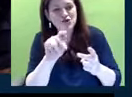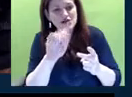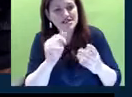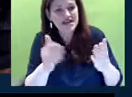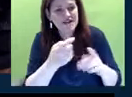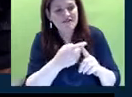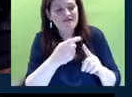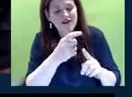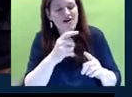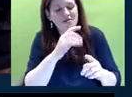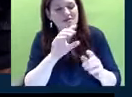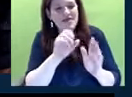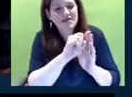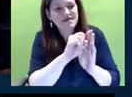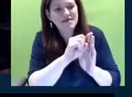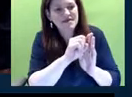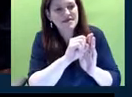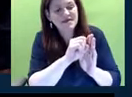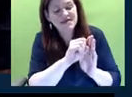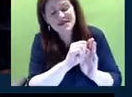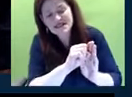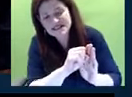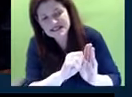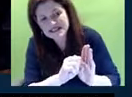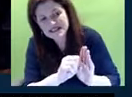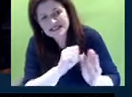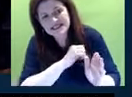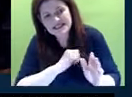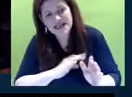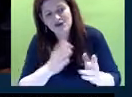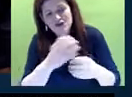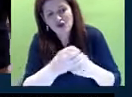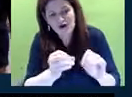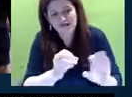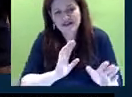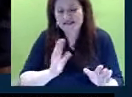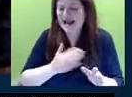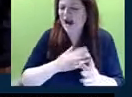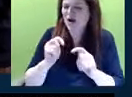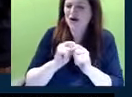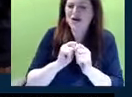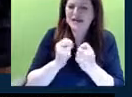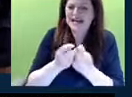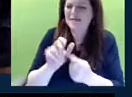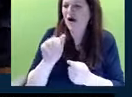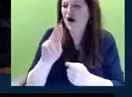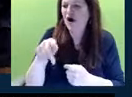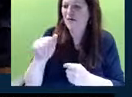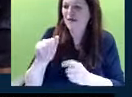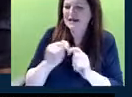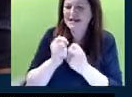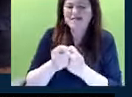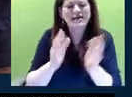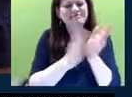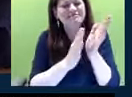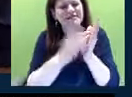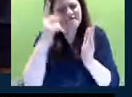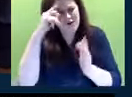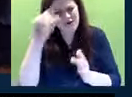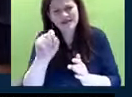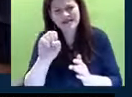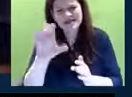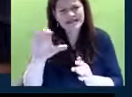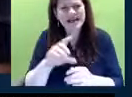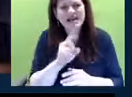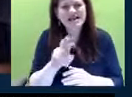Senator and LBR's office, as Governor Carney indicated. And to the ARPA team and to our incredible secretary. Let's give it up to our secretary, Dr.